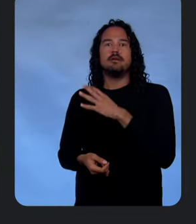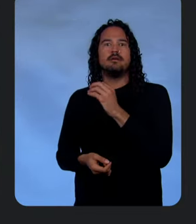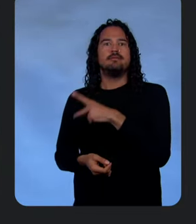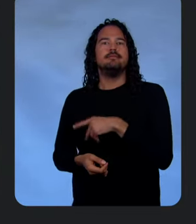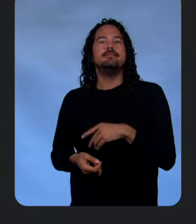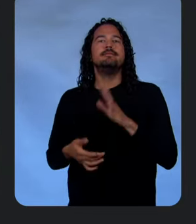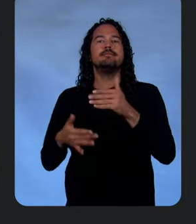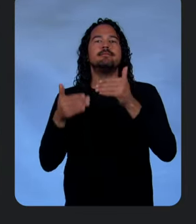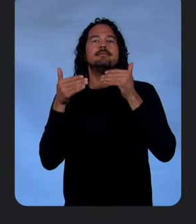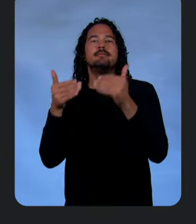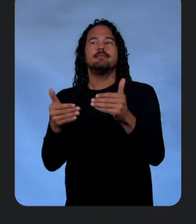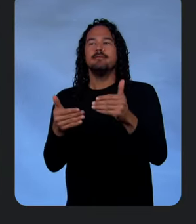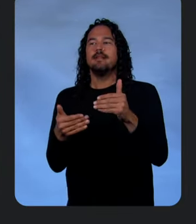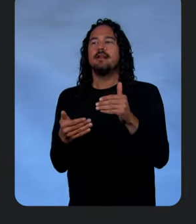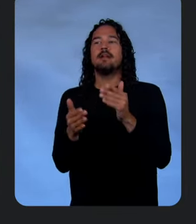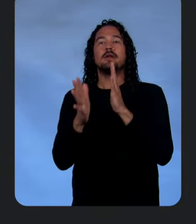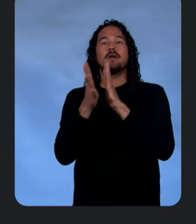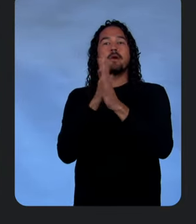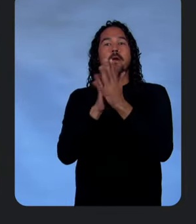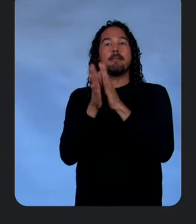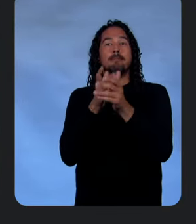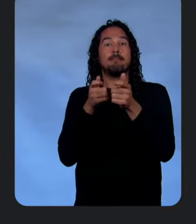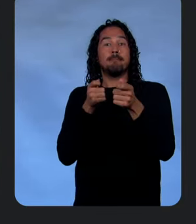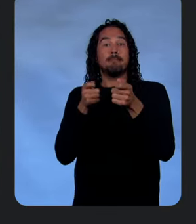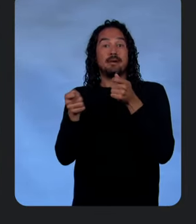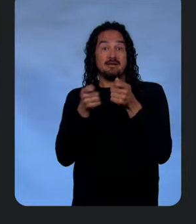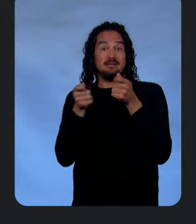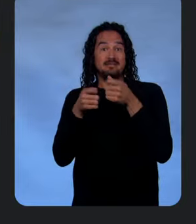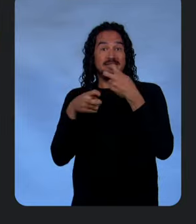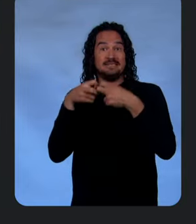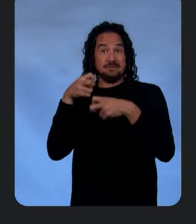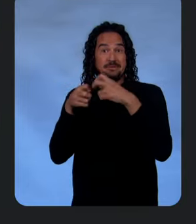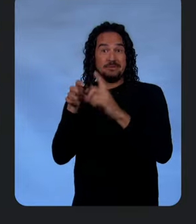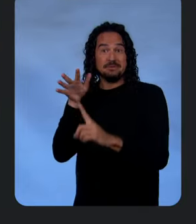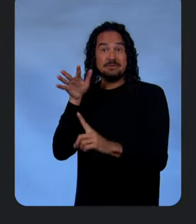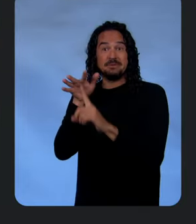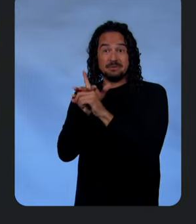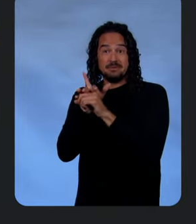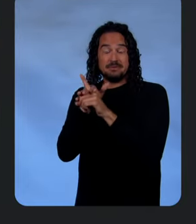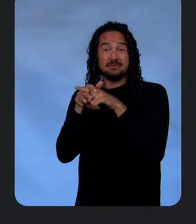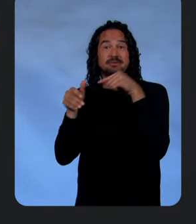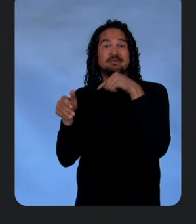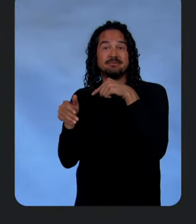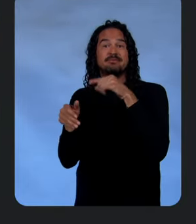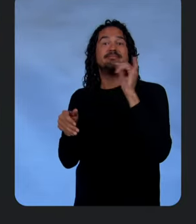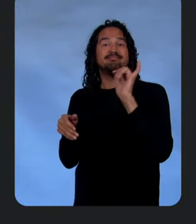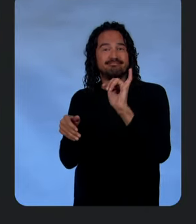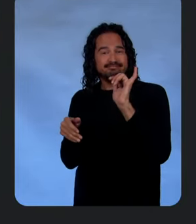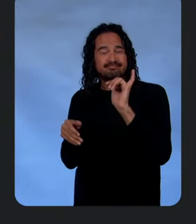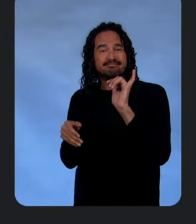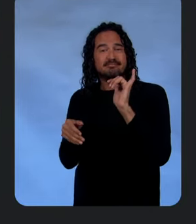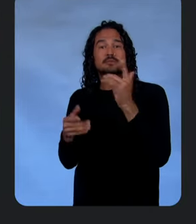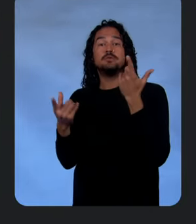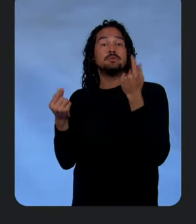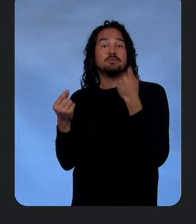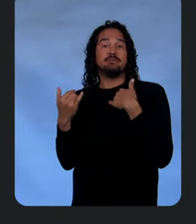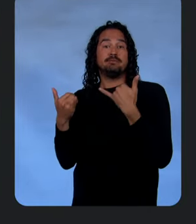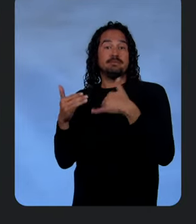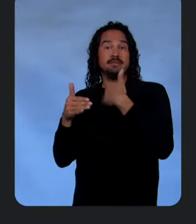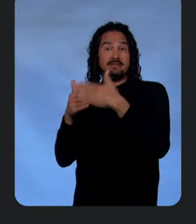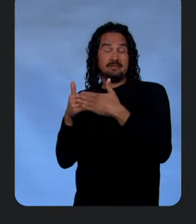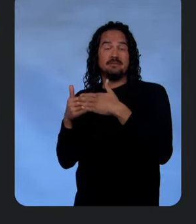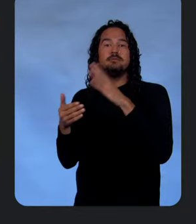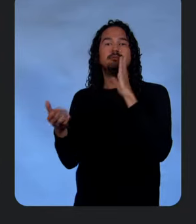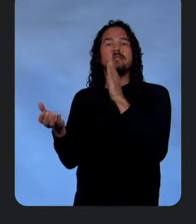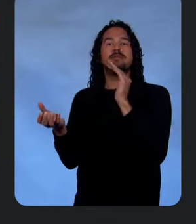ruthless. Fine. All right. So, it looks like we got something back, right? And there is a load balancing problem that we have. But let's really see